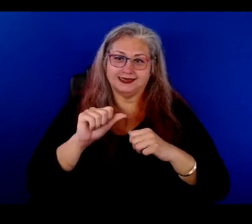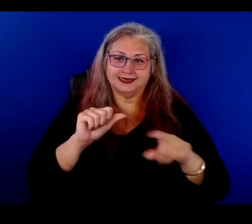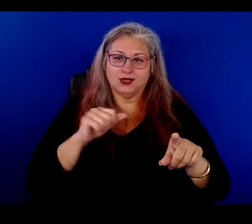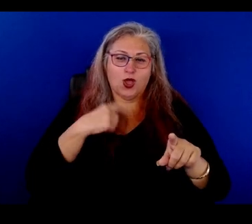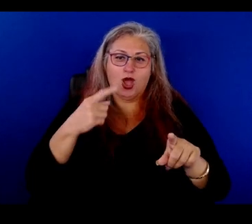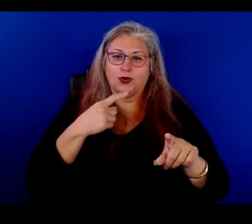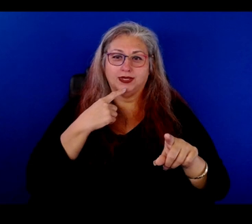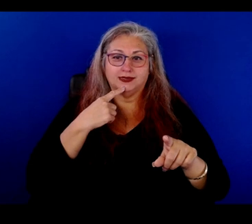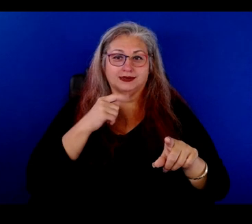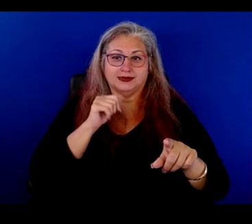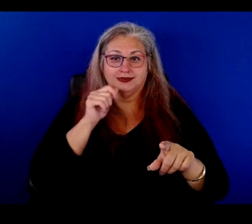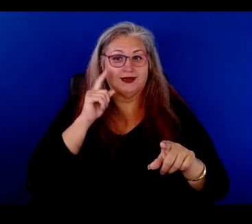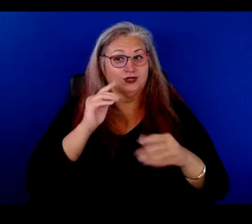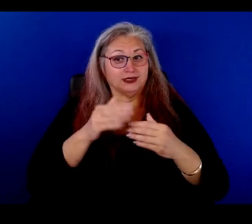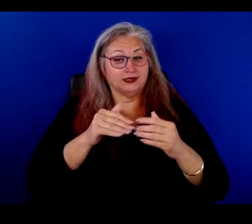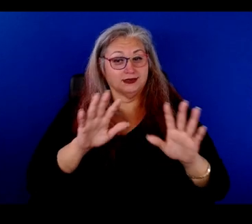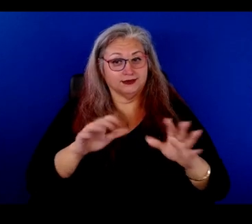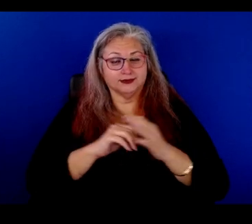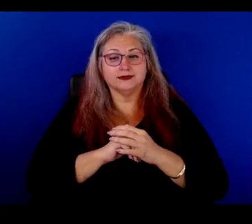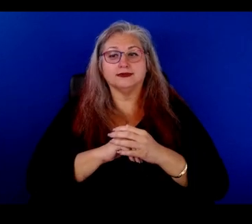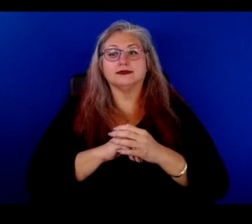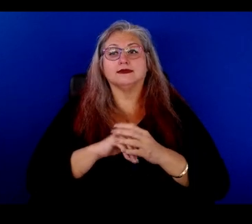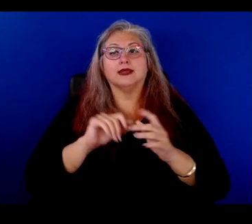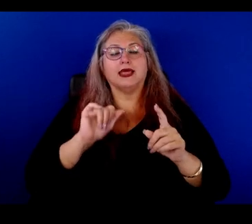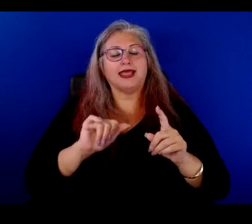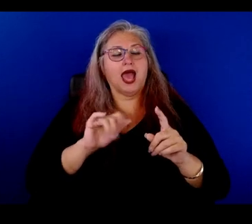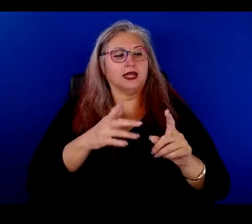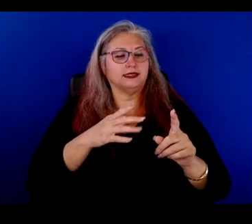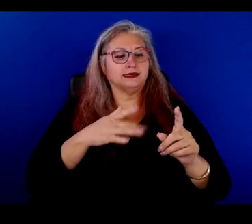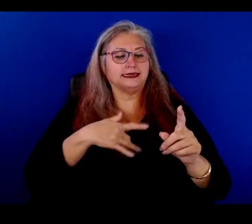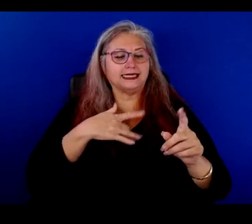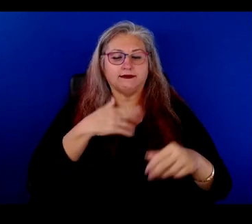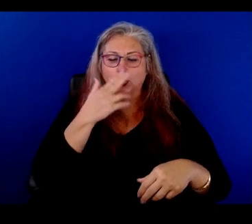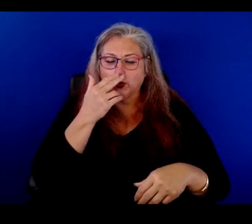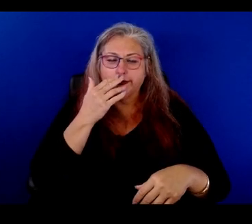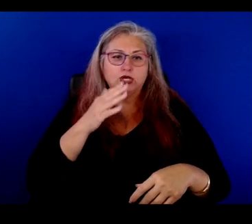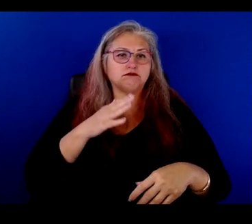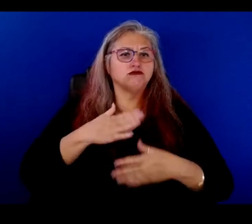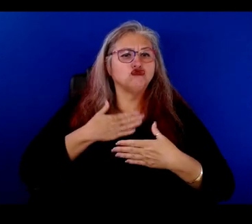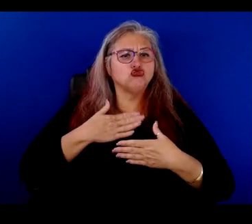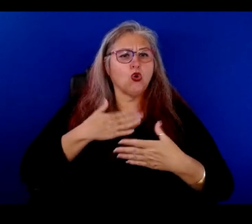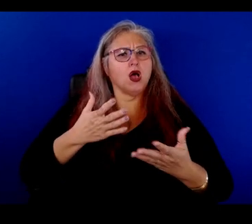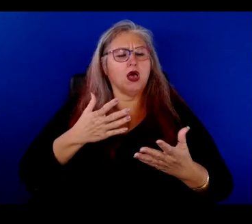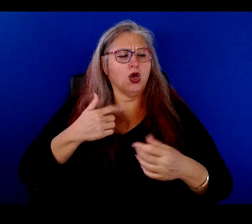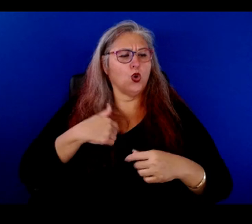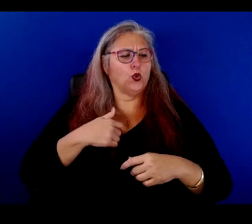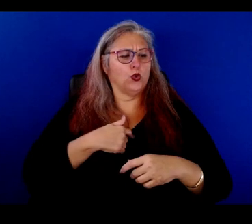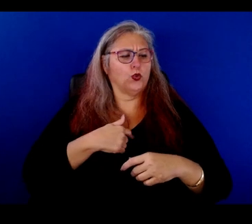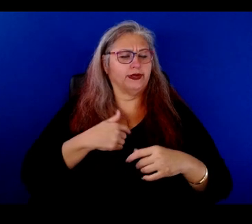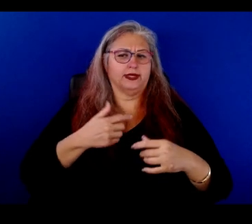used to say. No fue easy. Right. And bringing that sense of humor and that joy is something that we